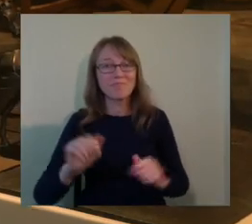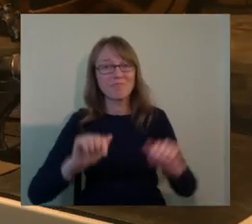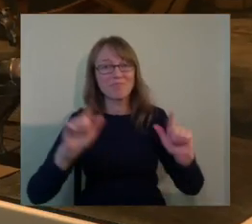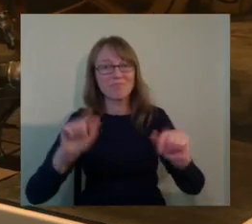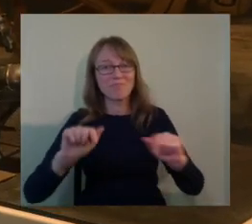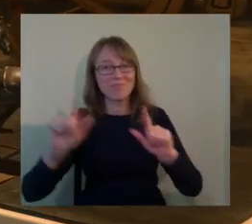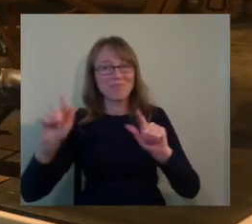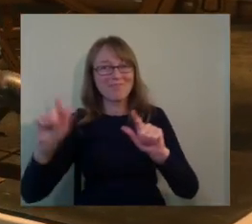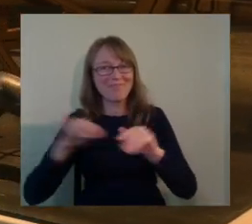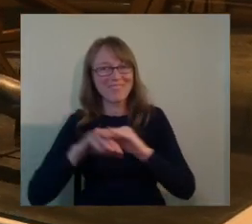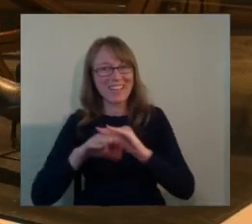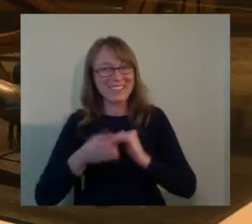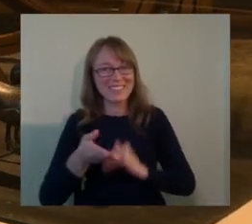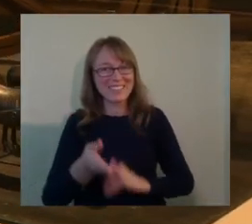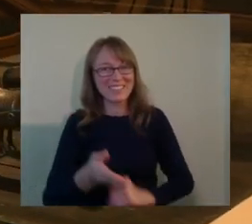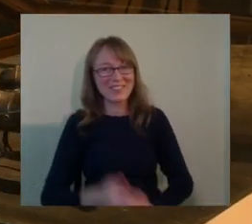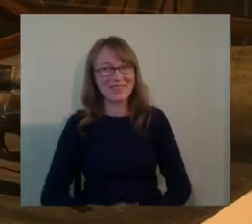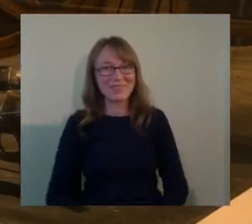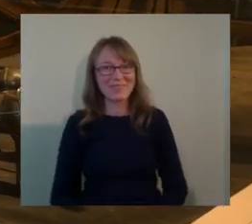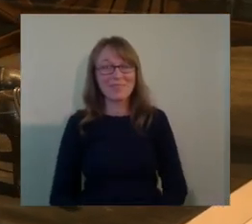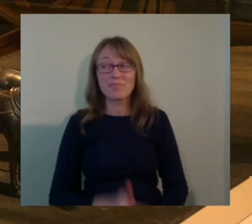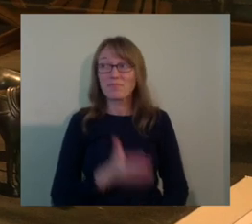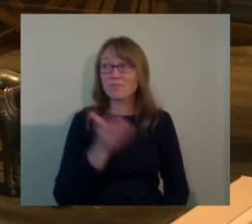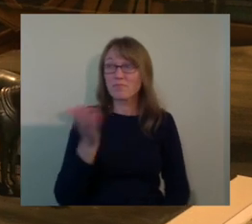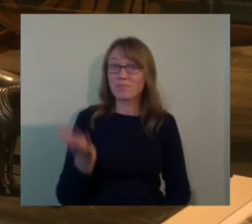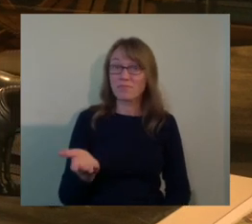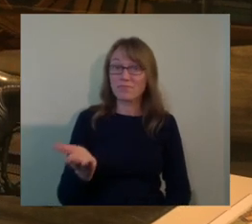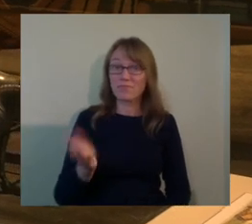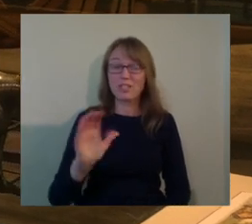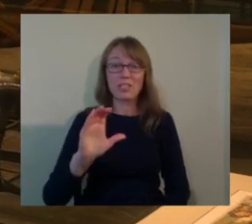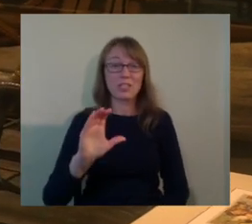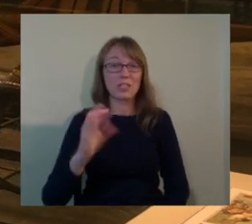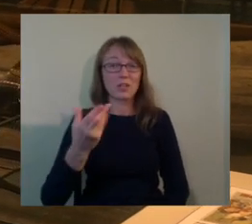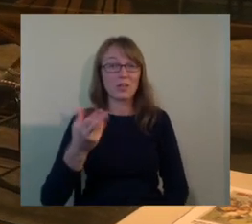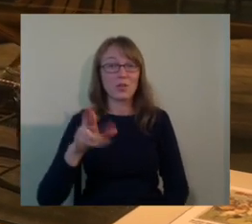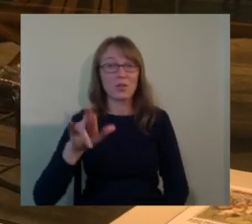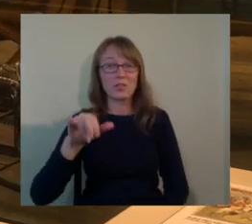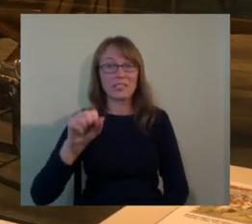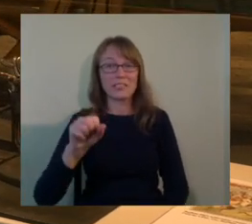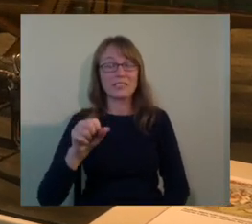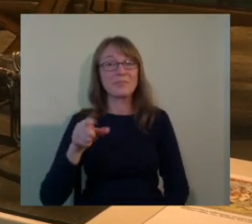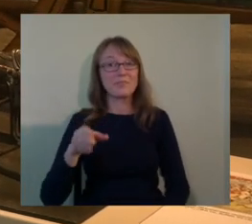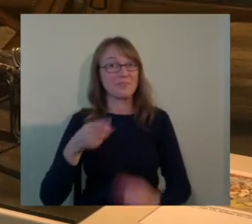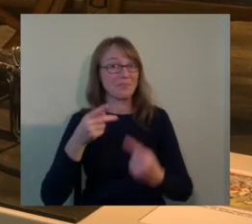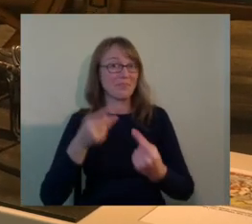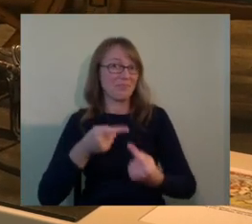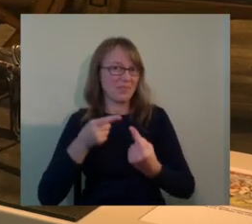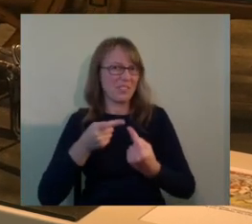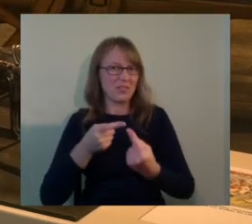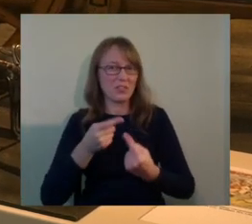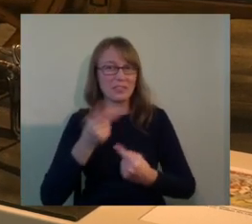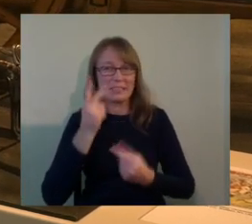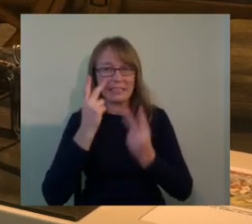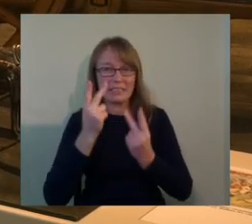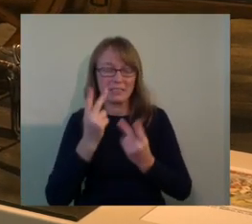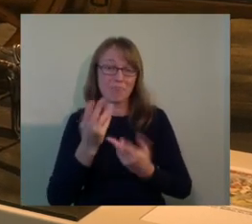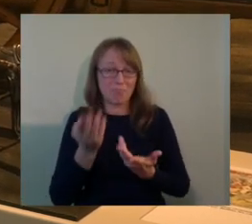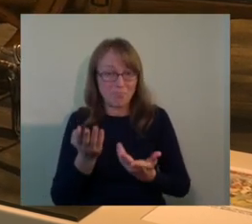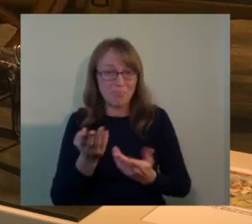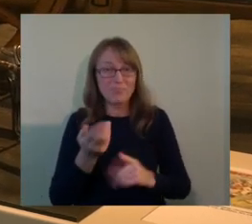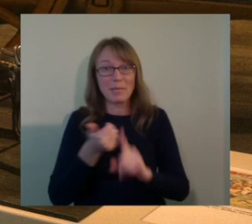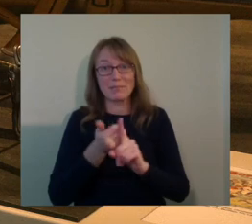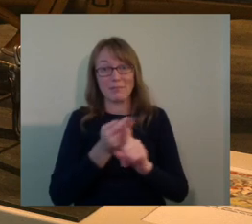So you see Chris, uh, a friend of mine, uh, has difficulty, uh, seeing, he's, he's frankly blind,